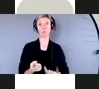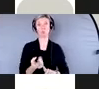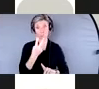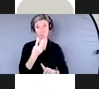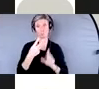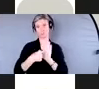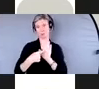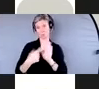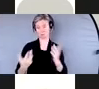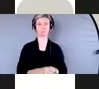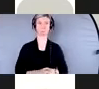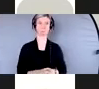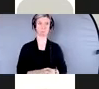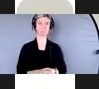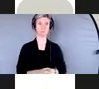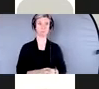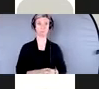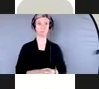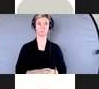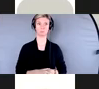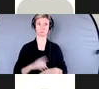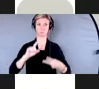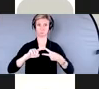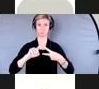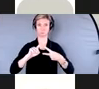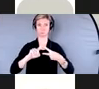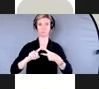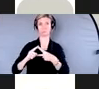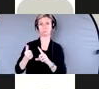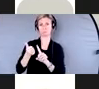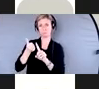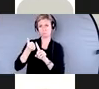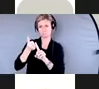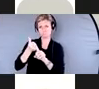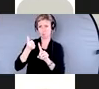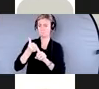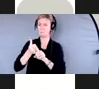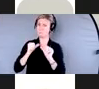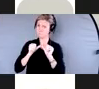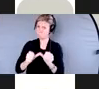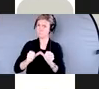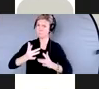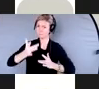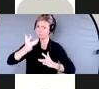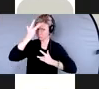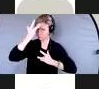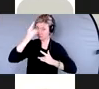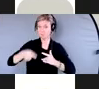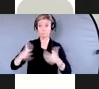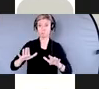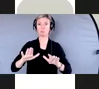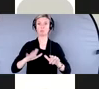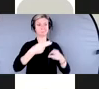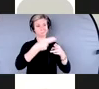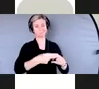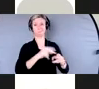The first case related to a terminally ill investor who named his daughter as his substitute decision maker in a power